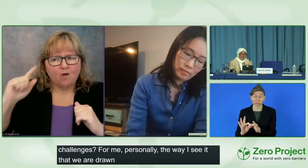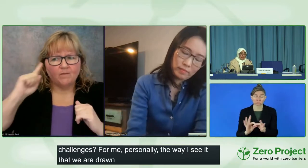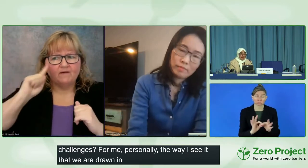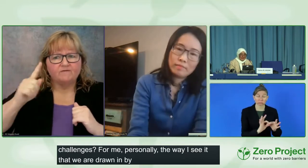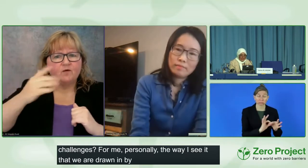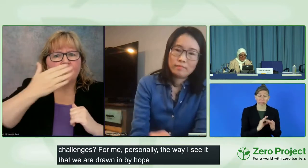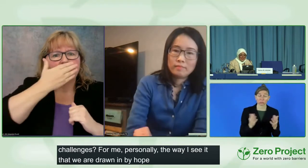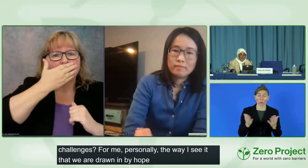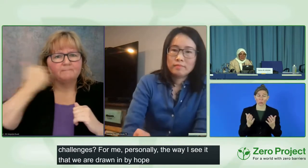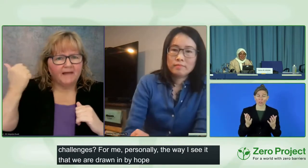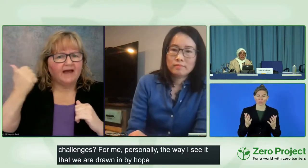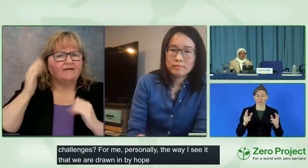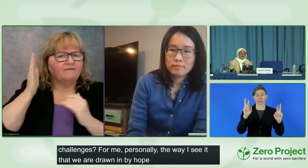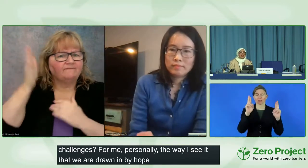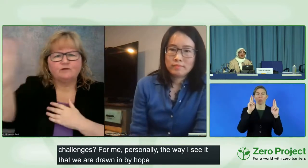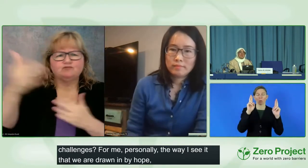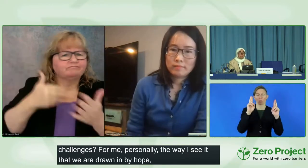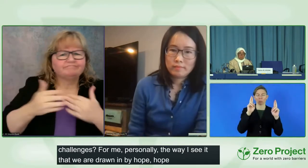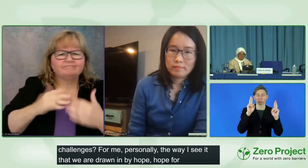matter where we live in.